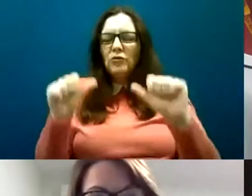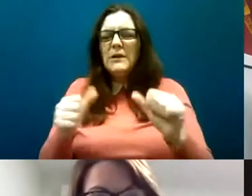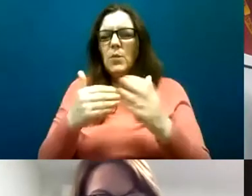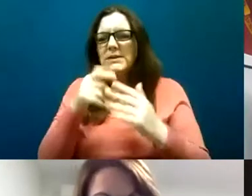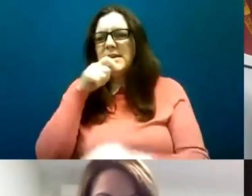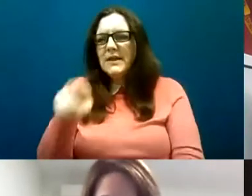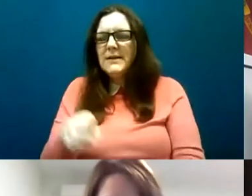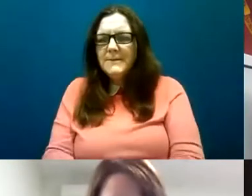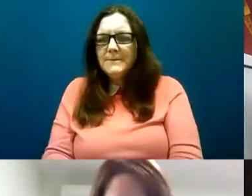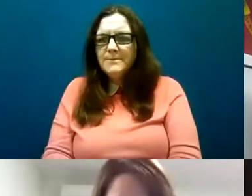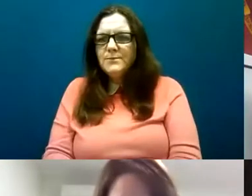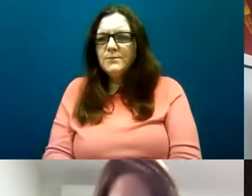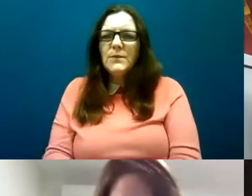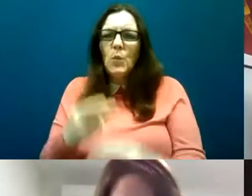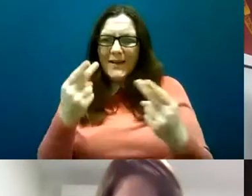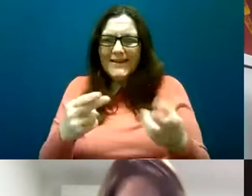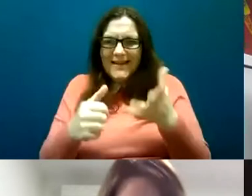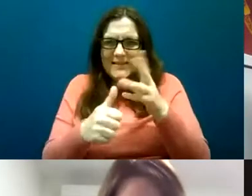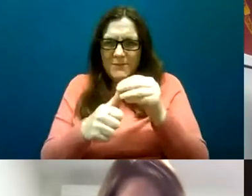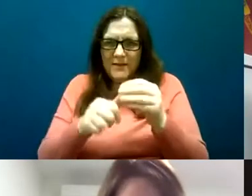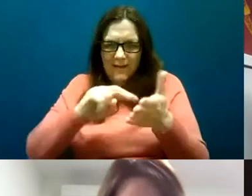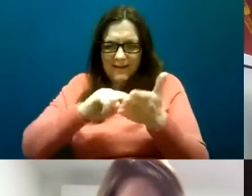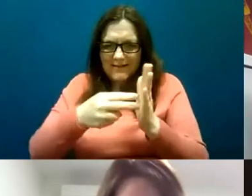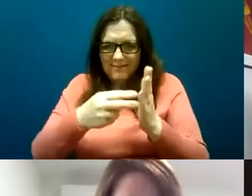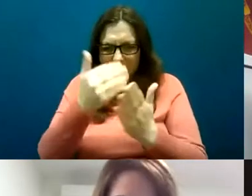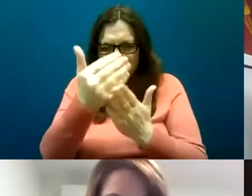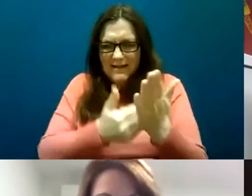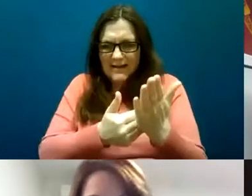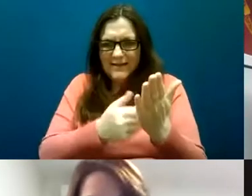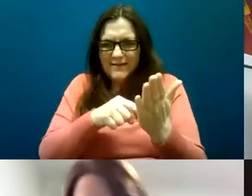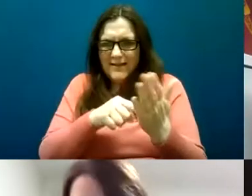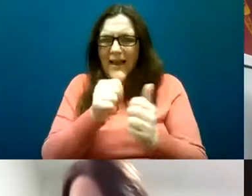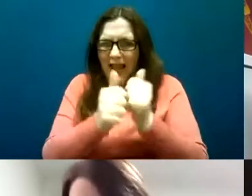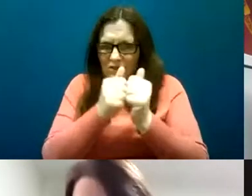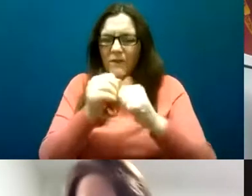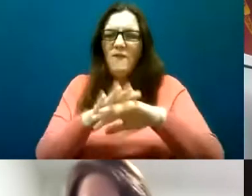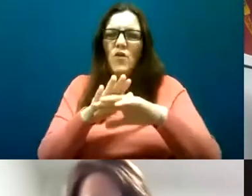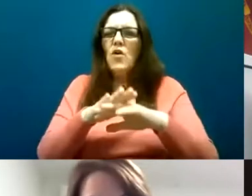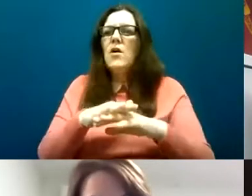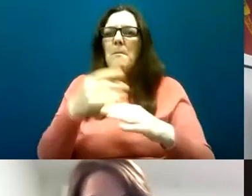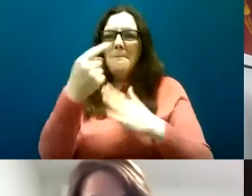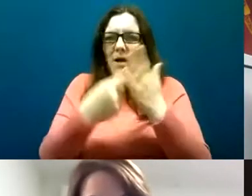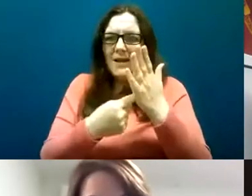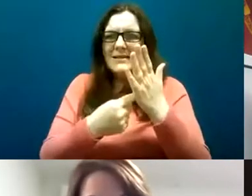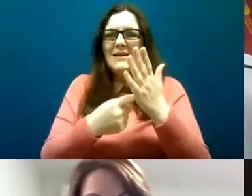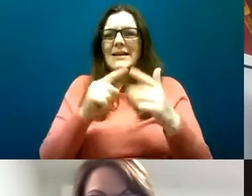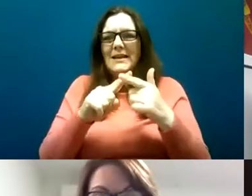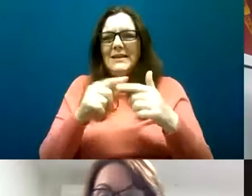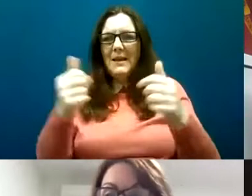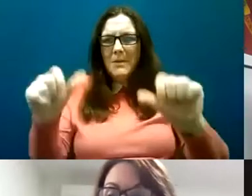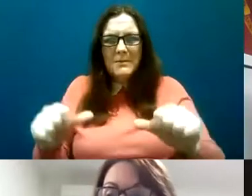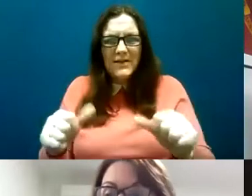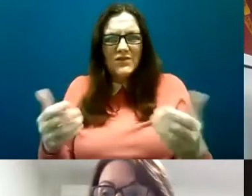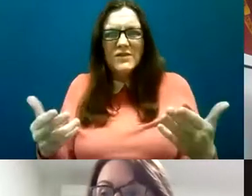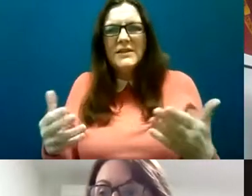we need a specific action plan to underpin policy implementation otherwise we might not